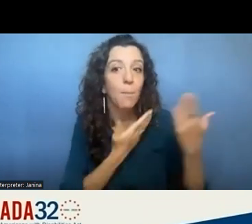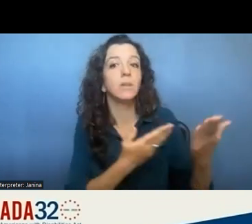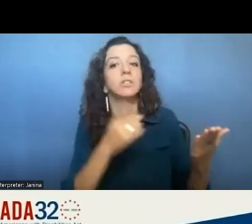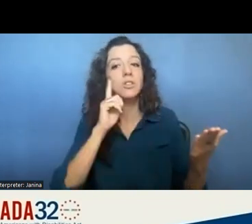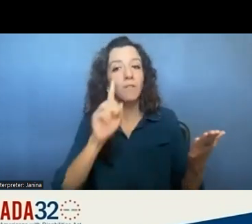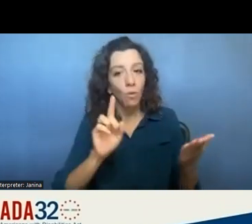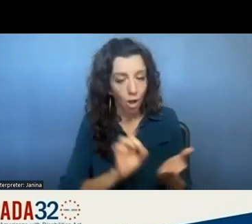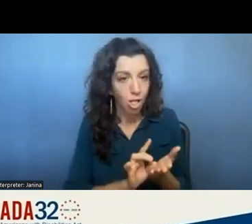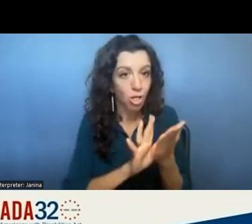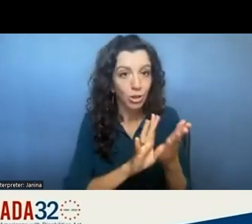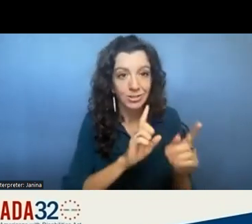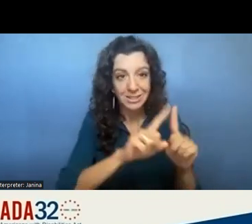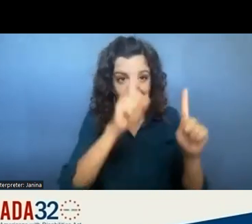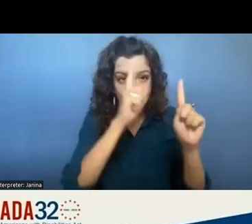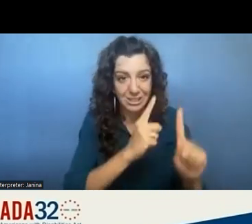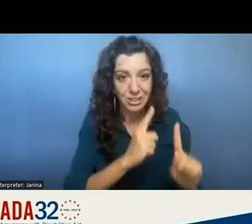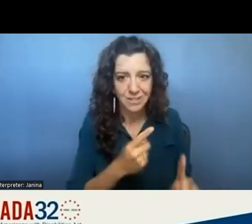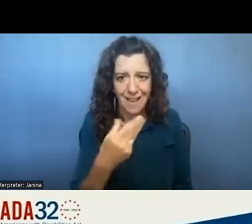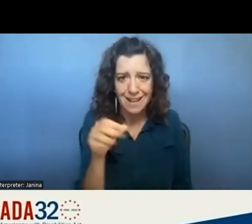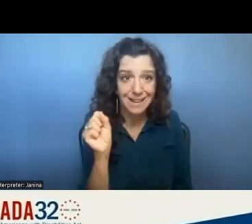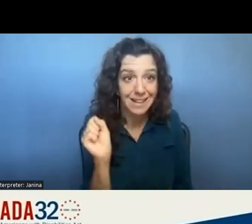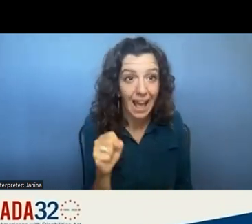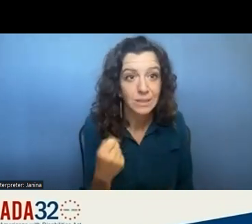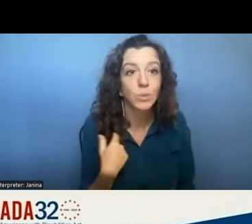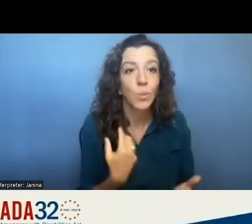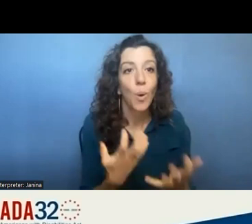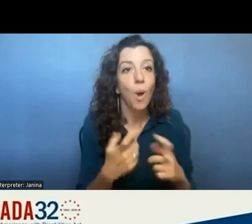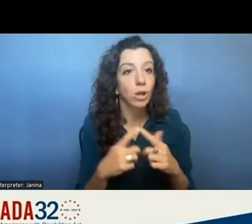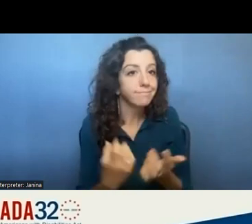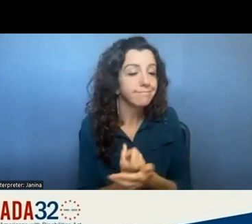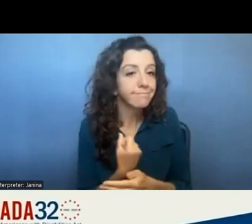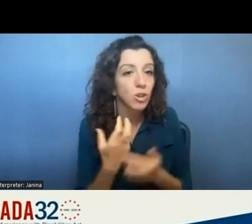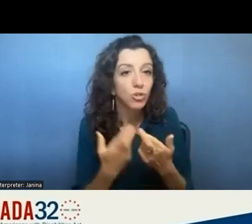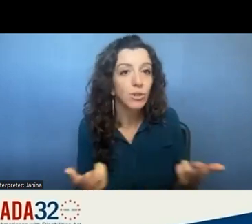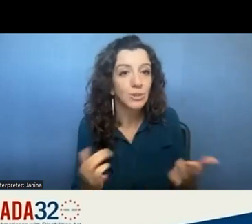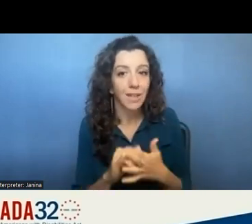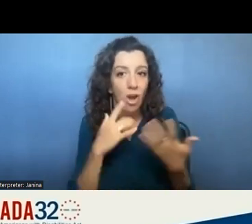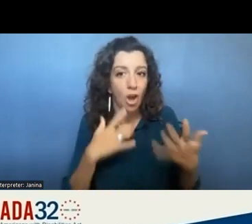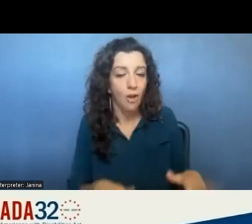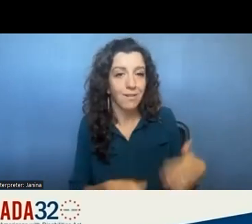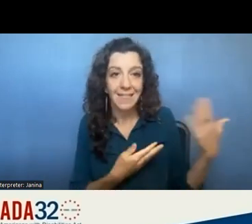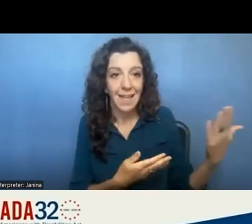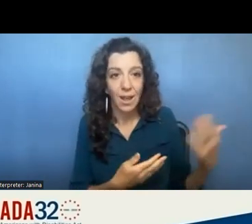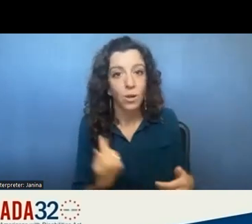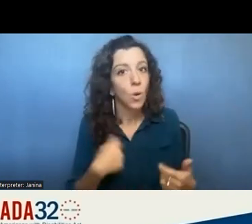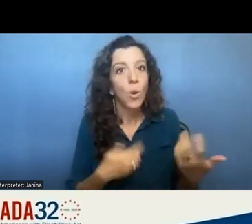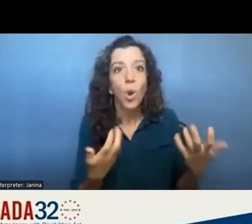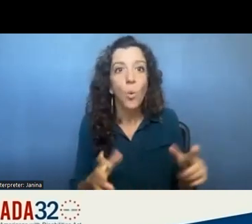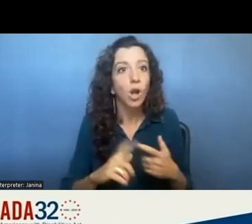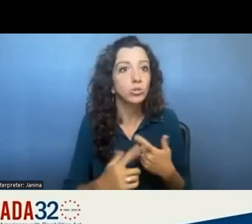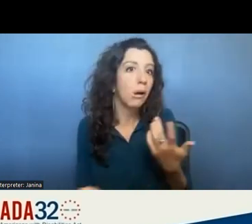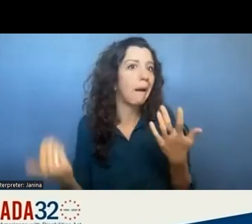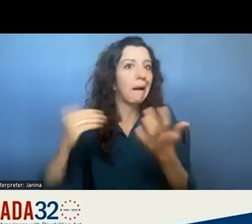initiatives and absolutely we want to utilize the resources that are existing out there we do not want to reinvent the wheel